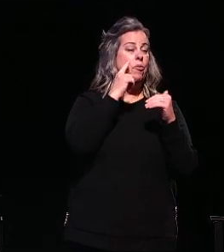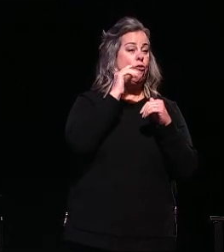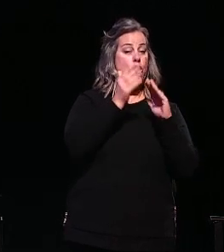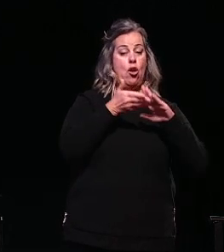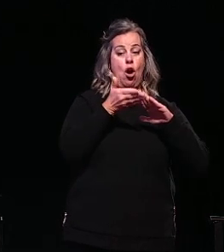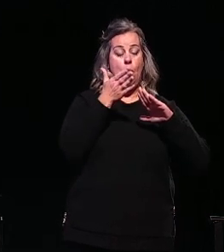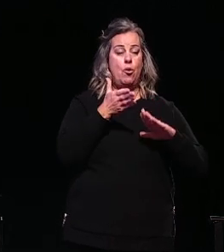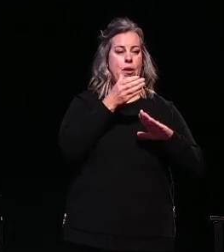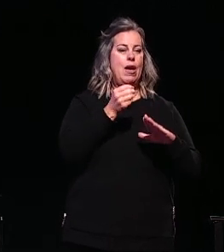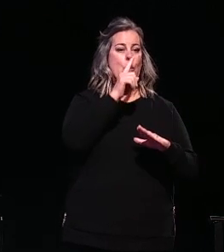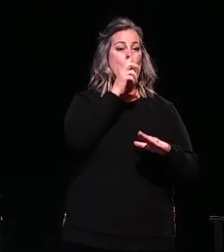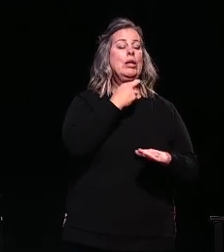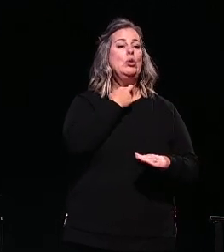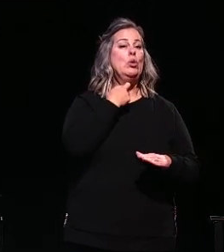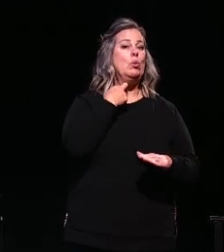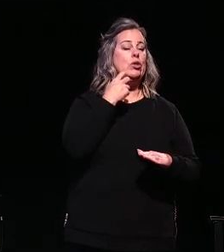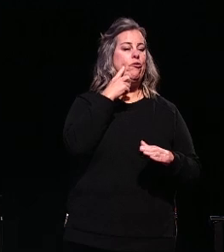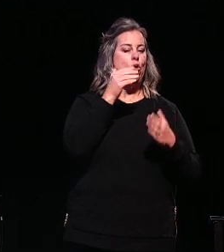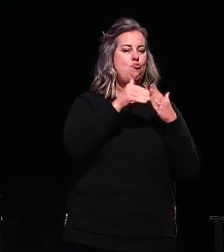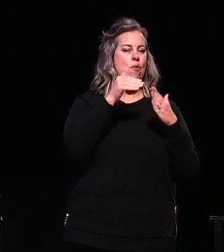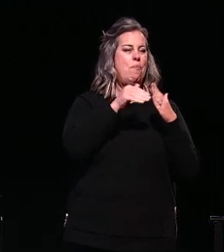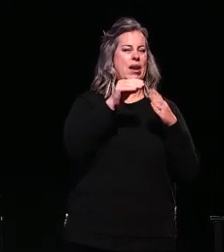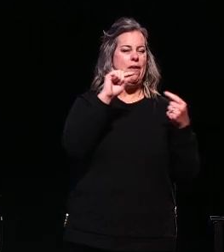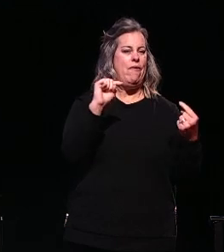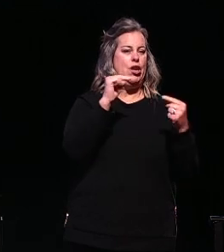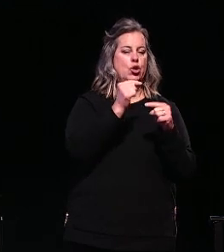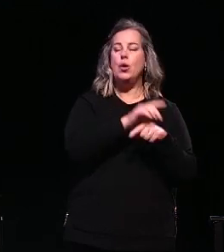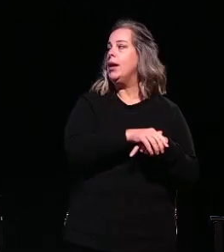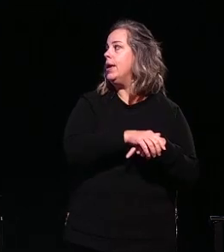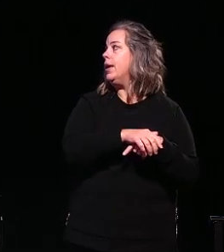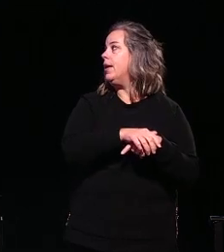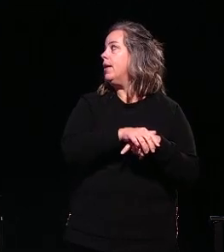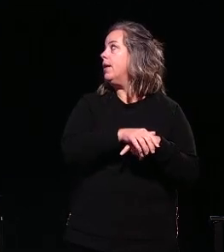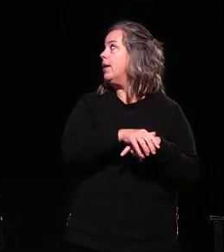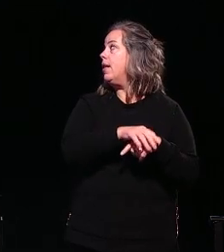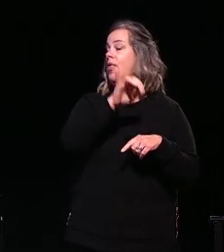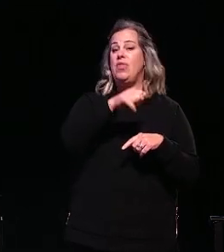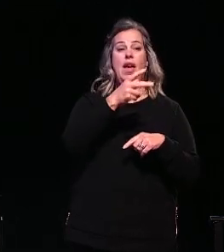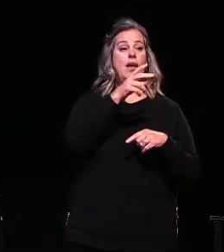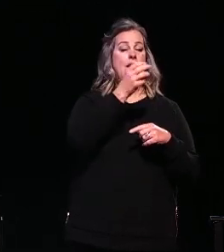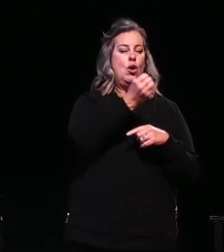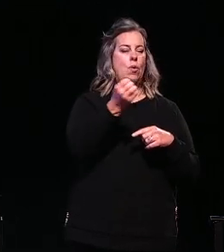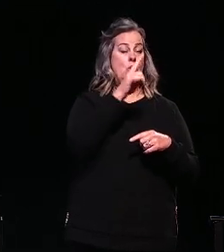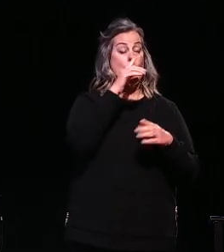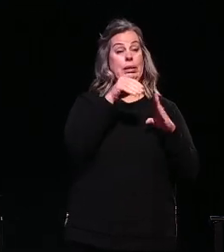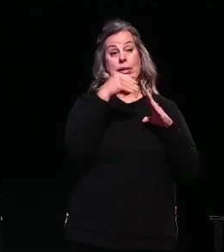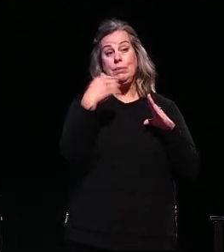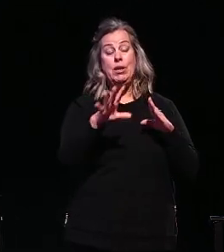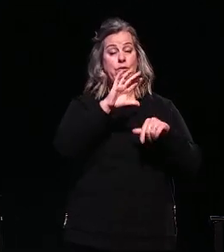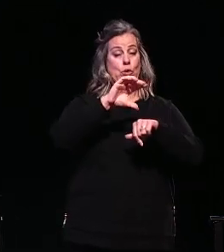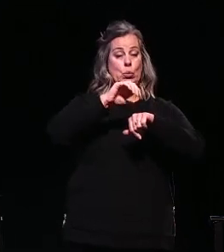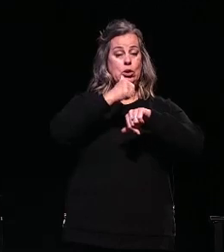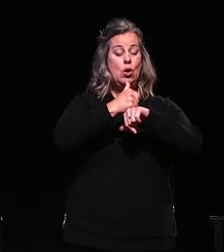and causes a risk for repetitive strain injury. On top of all this these devices are expensive to install